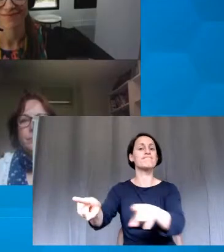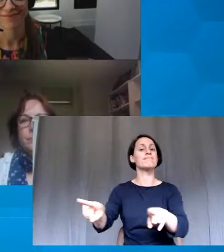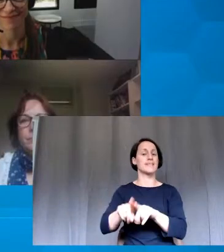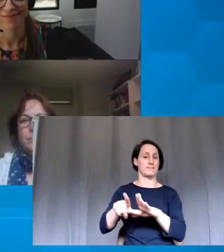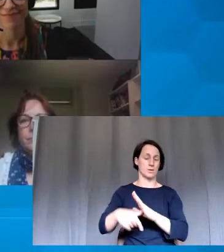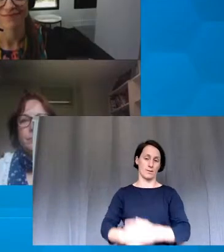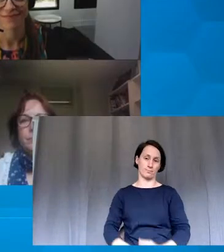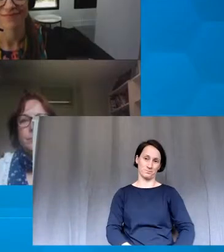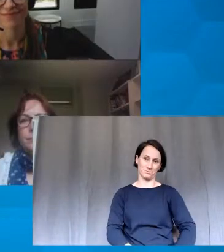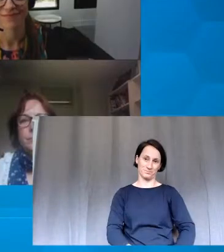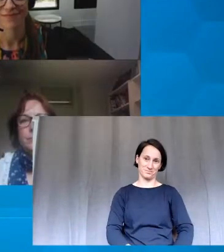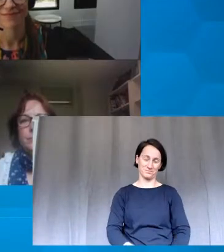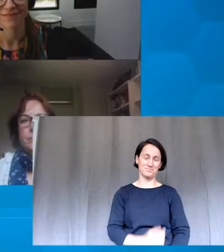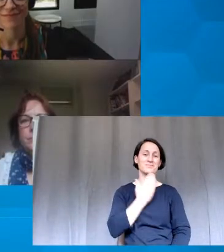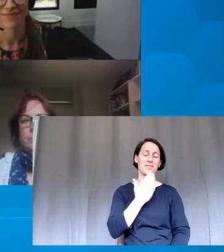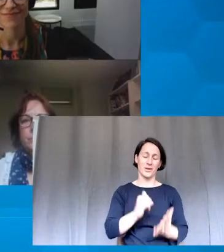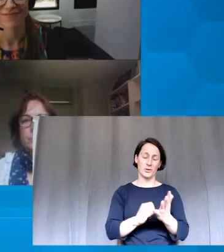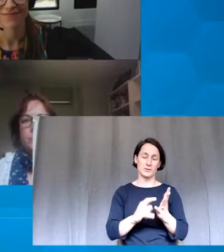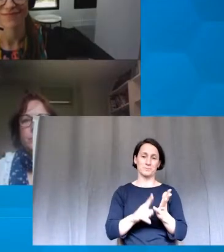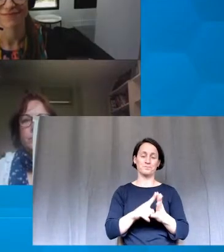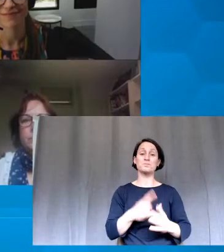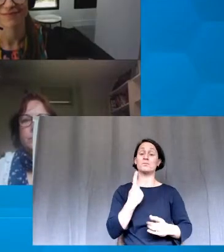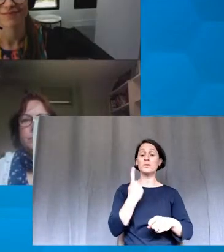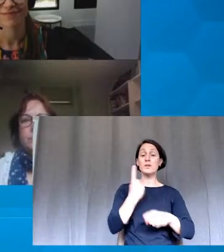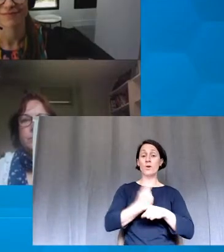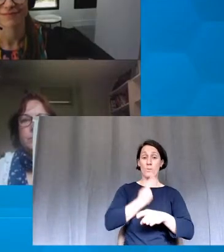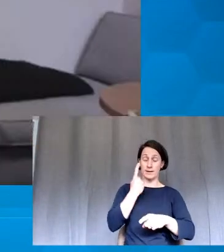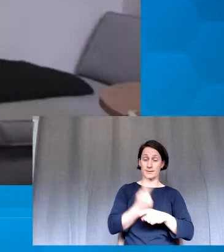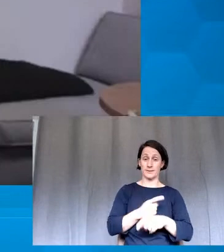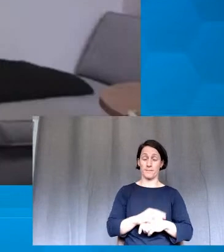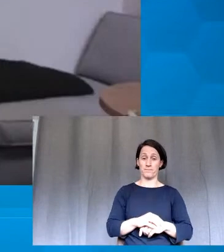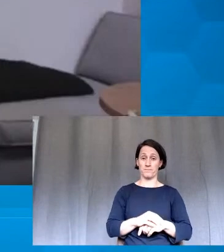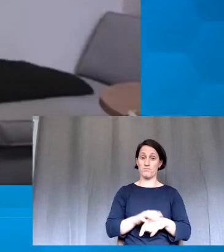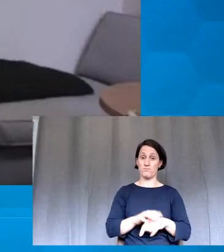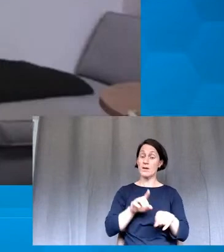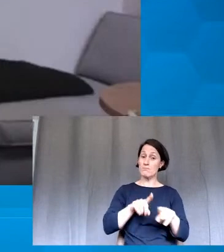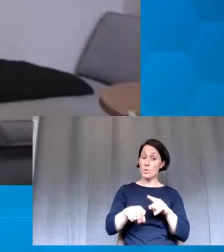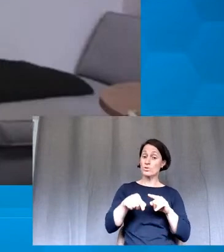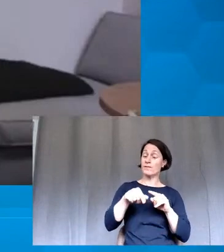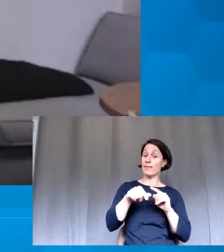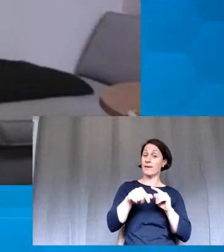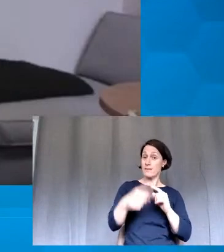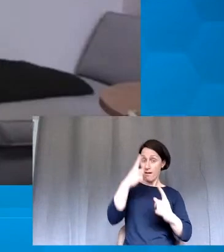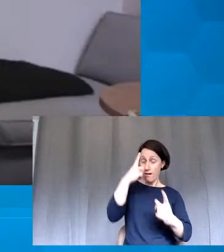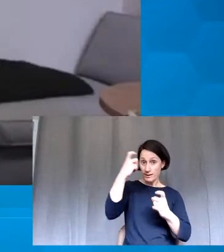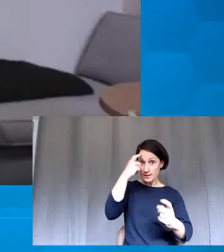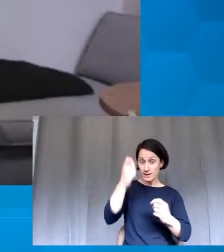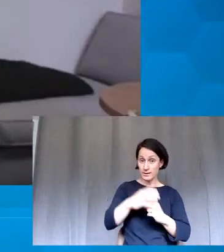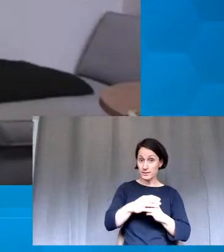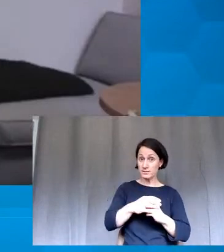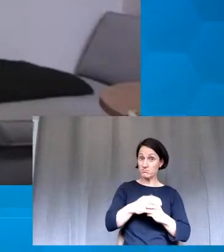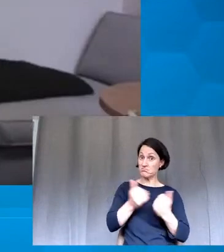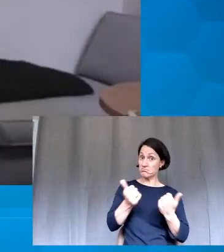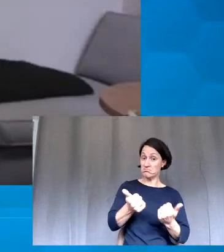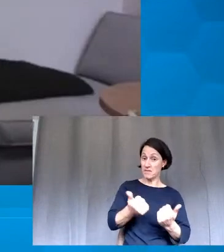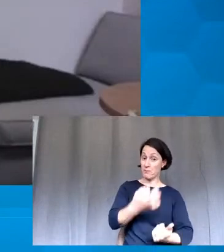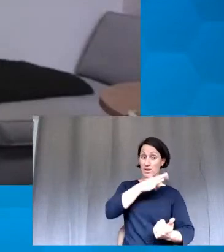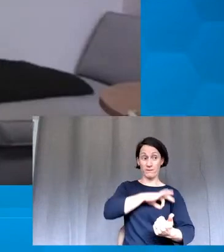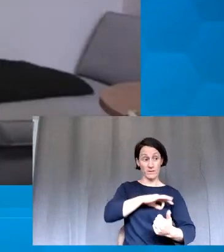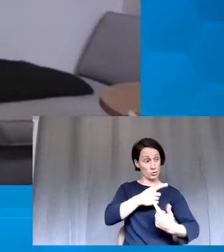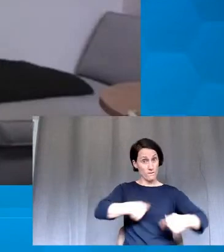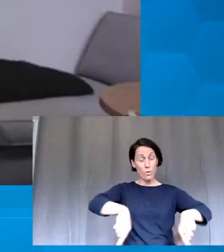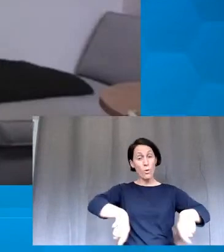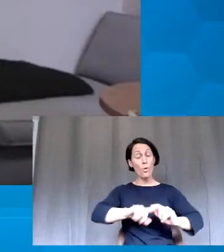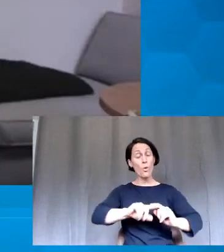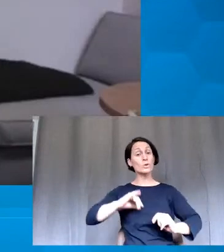Thanks, Sue. And there was a comment made that many of these techniques and points are as relevant to staff as to students, such as